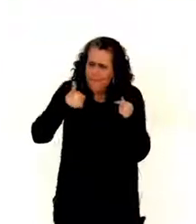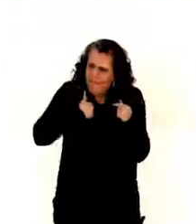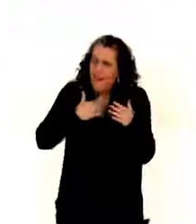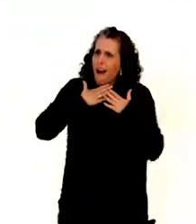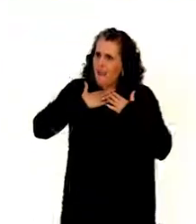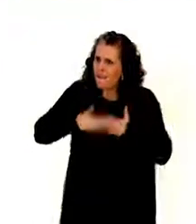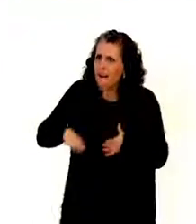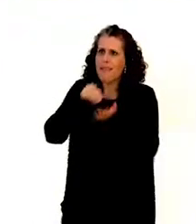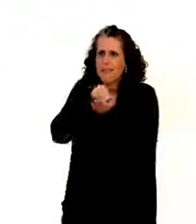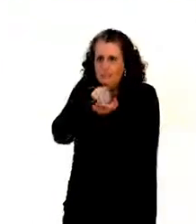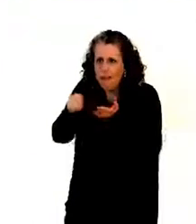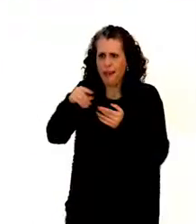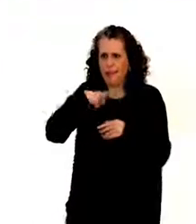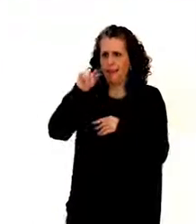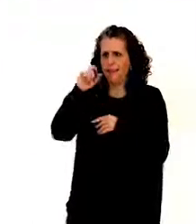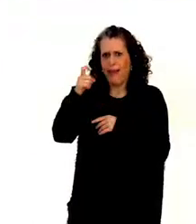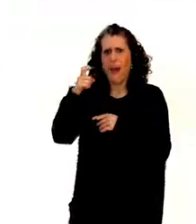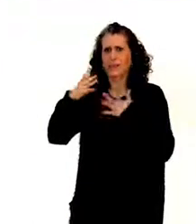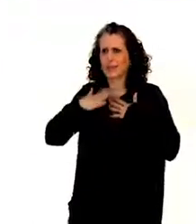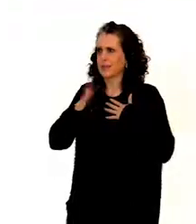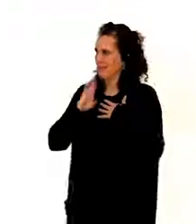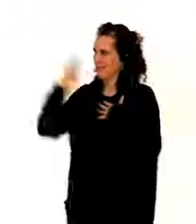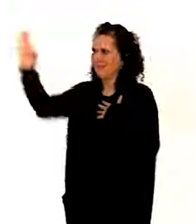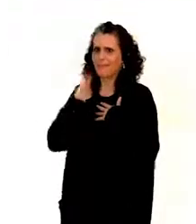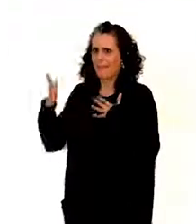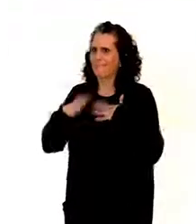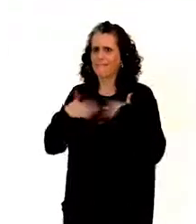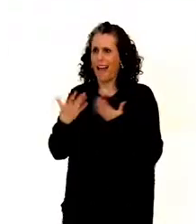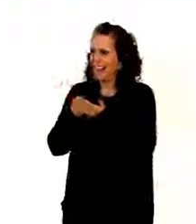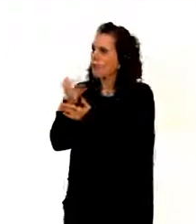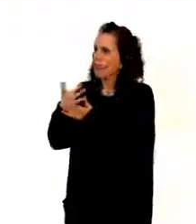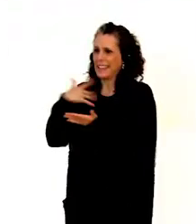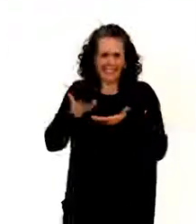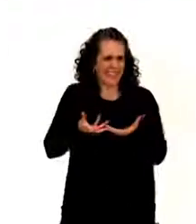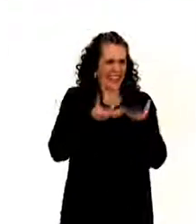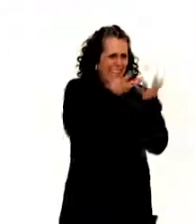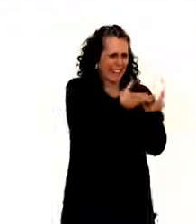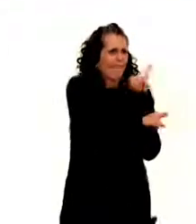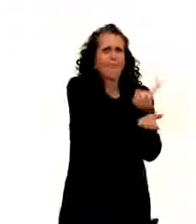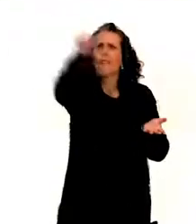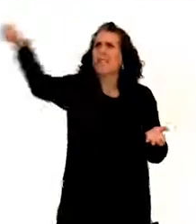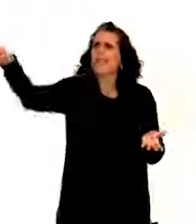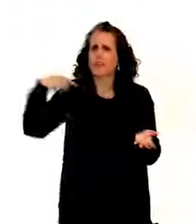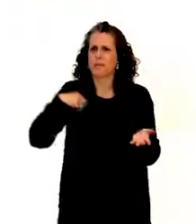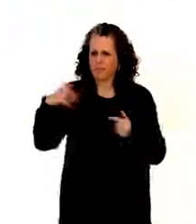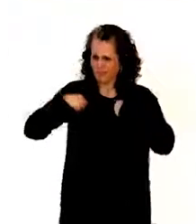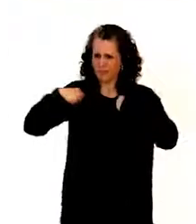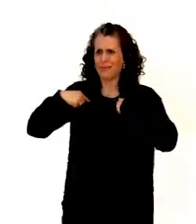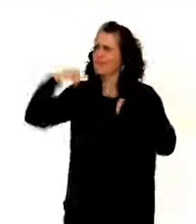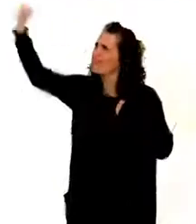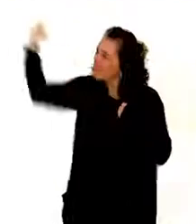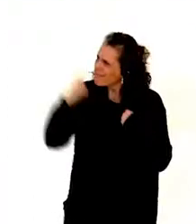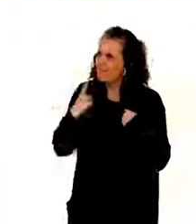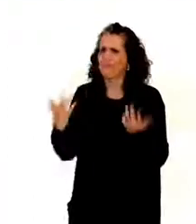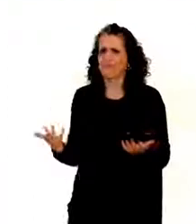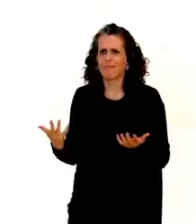to pay my taxes, but I want to do it as a private matter between myself and the state. So unless you get